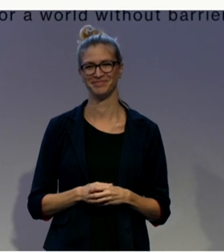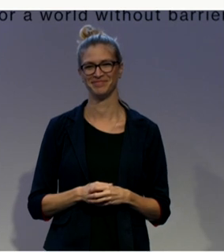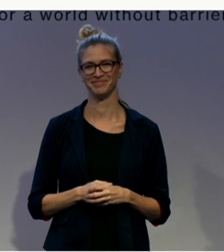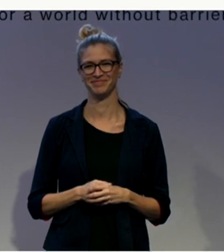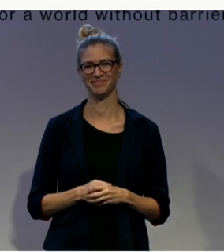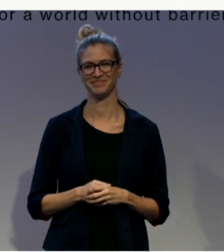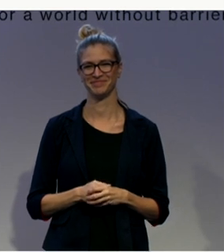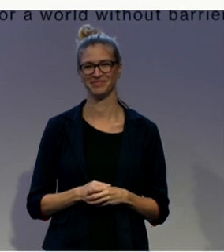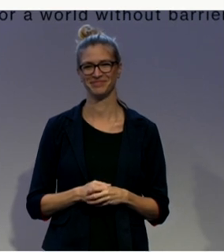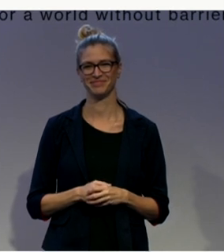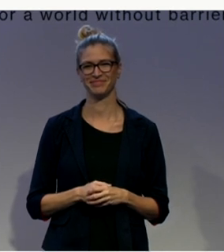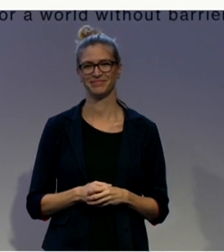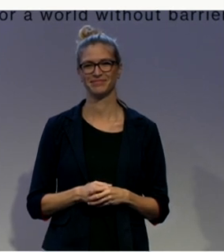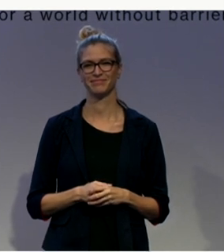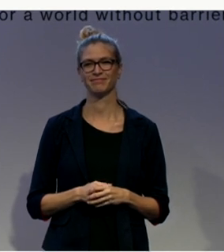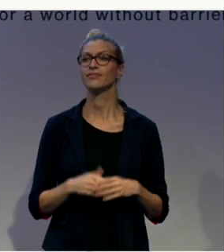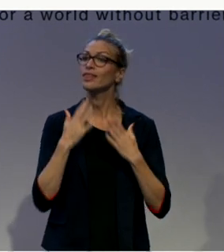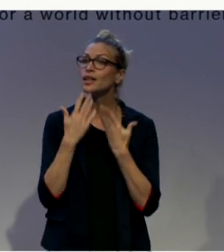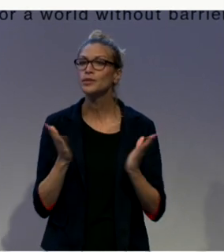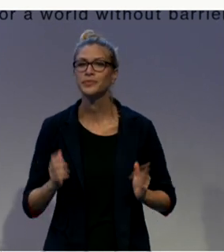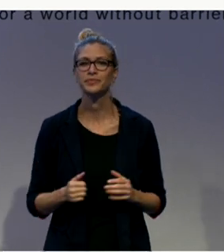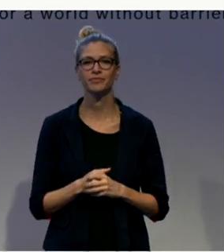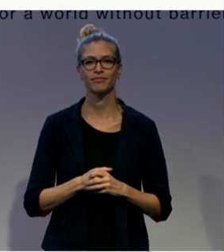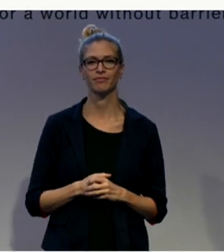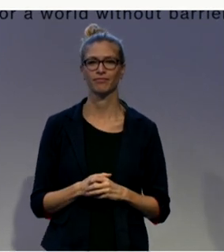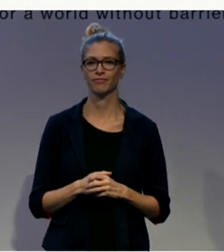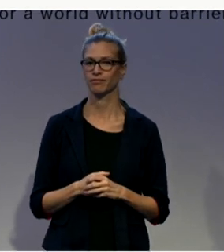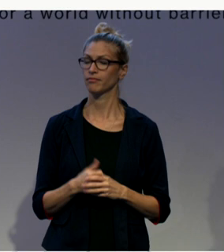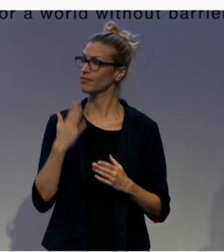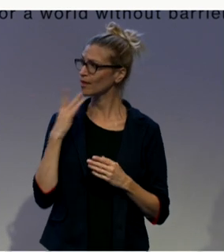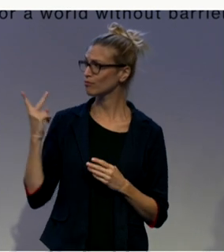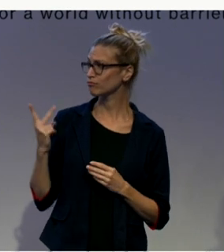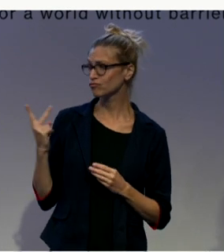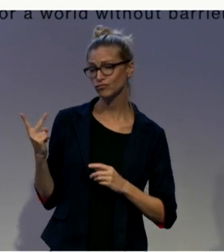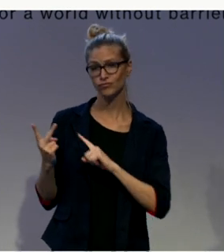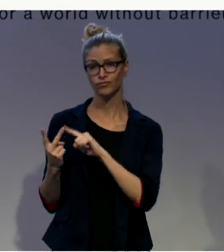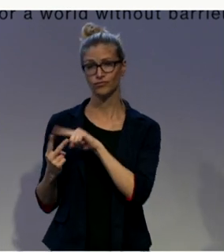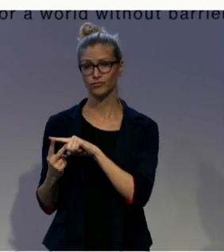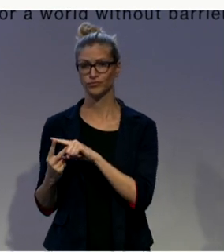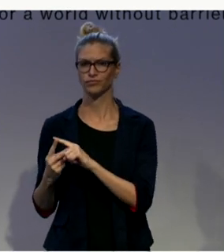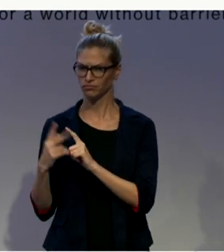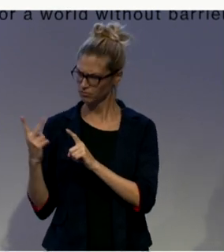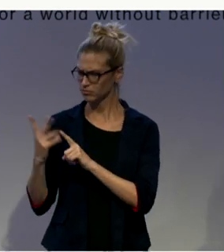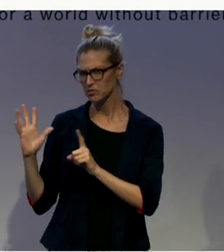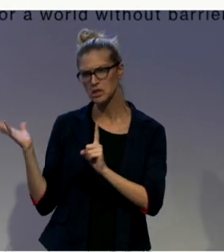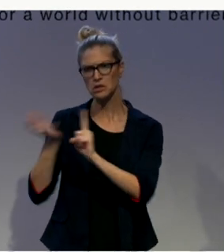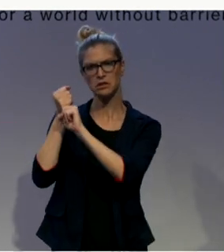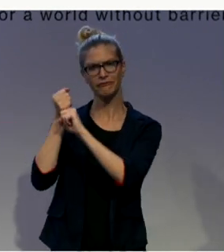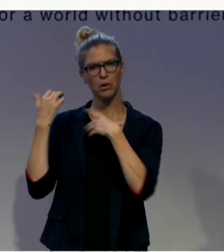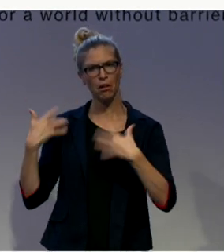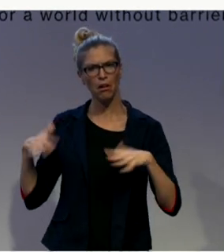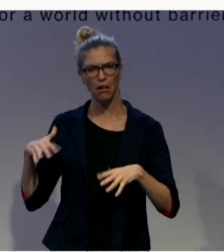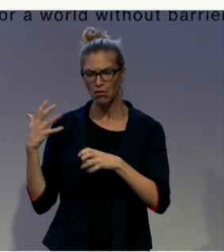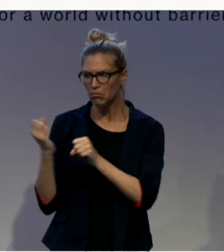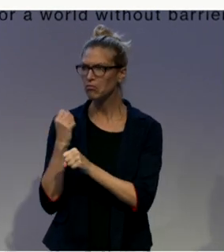Thank you very much both of you for bringing this success story here to the conference